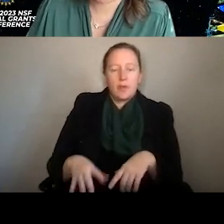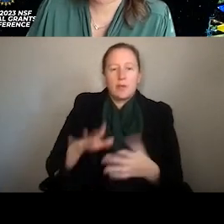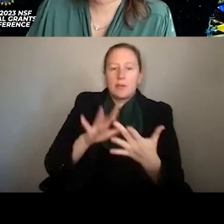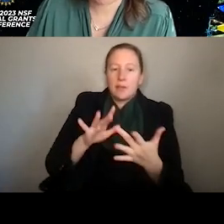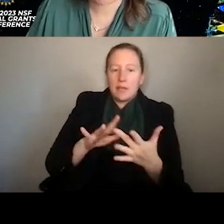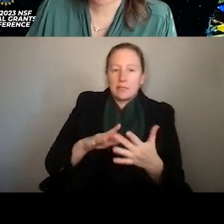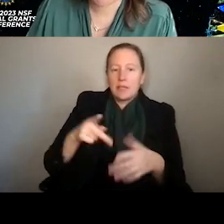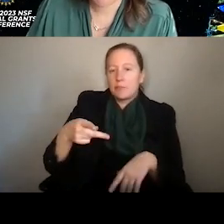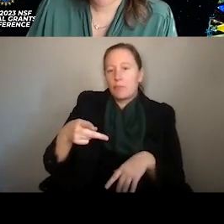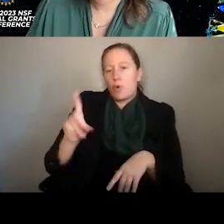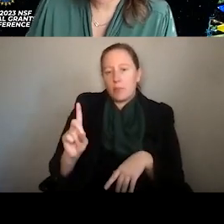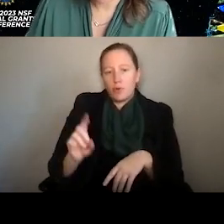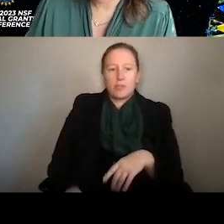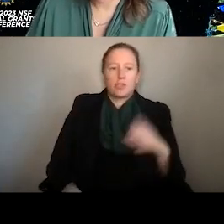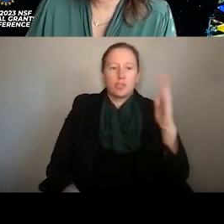director if you have questions.